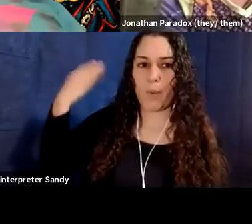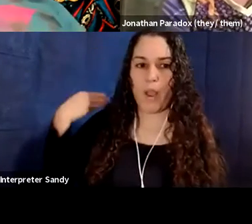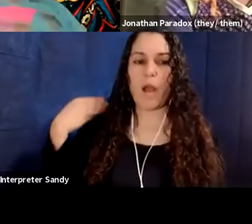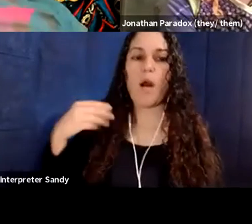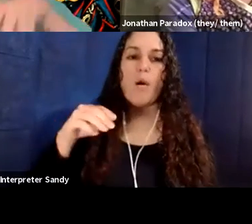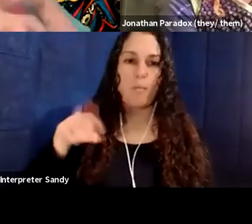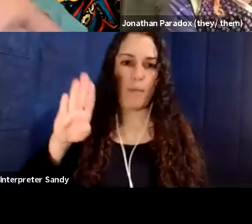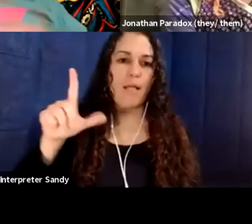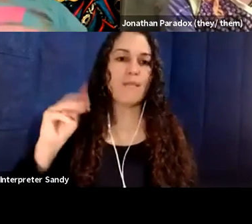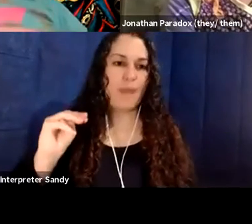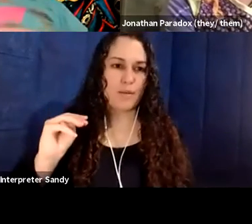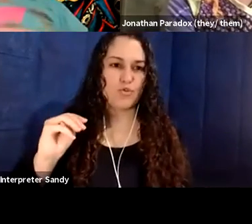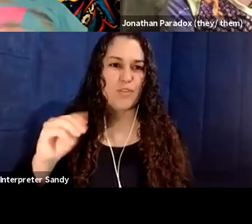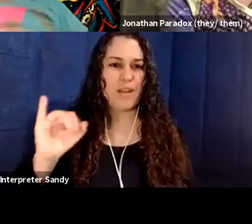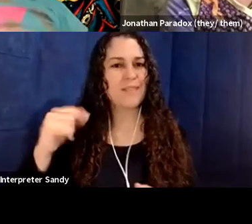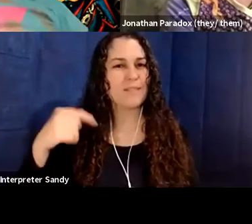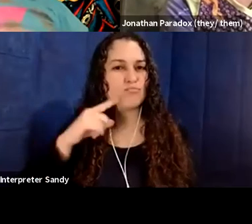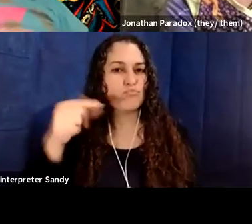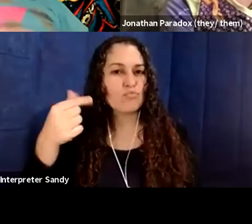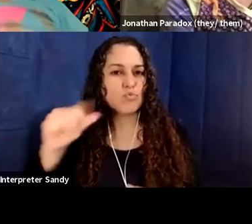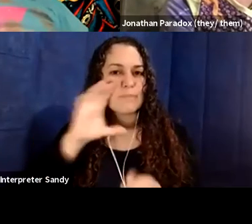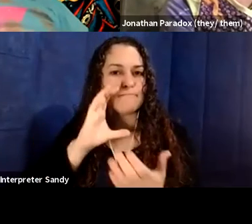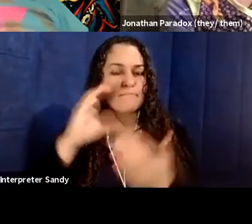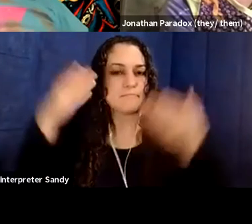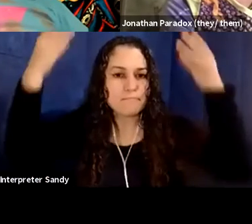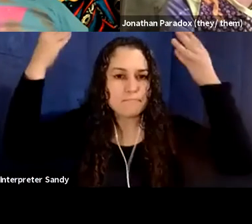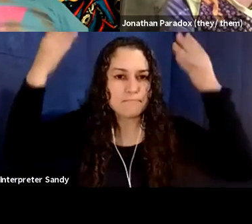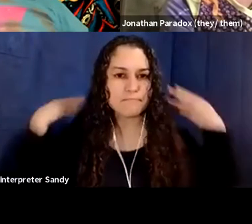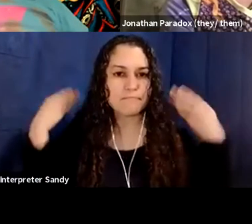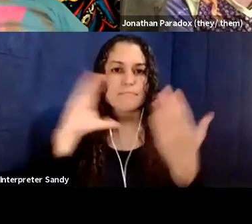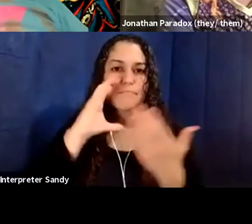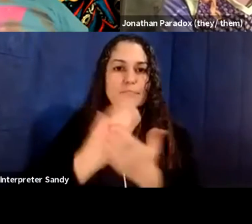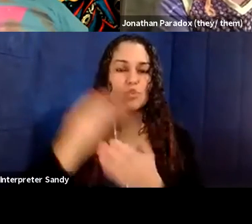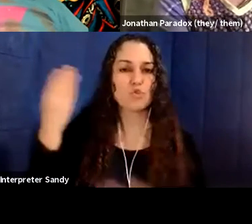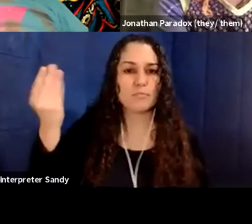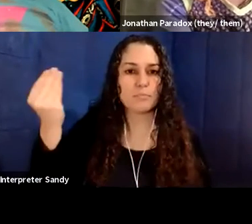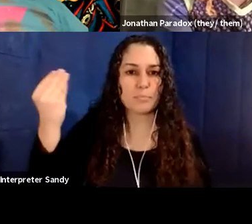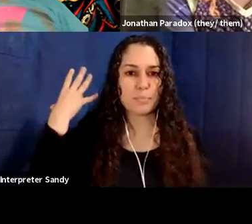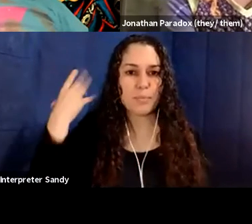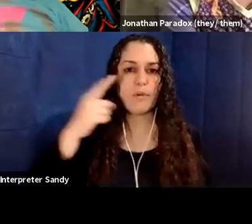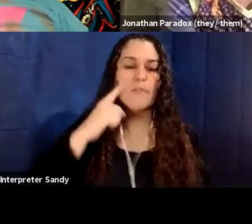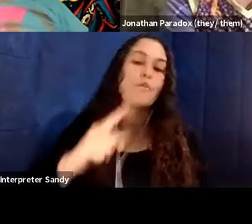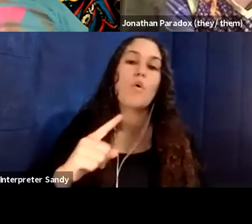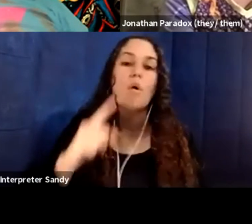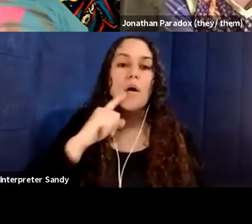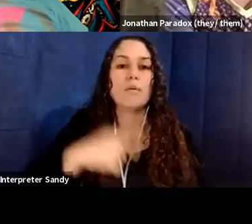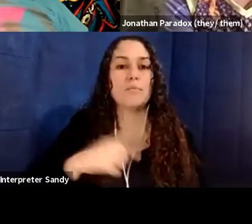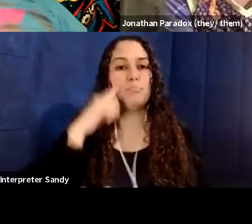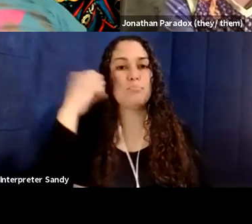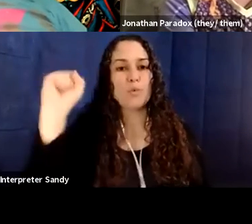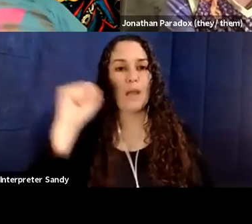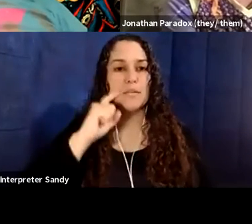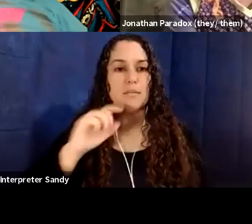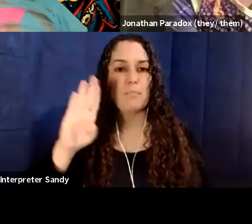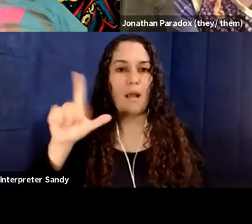sitting in front of, I guess, like a green screen image of, um, a, of folks protesting for black lives matter. This is a, this is an old photo